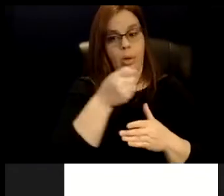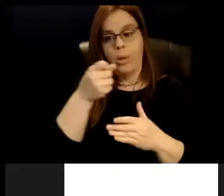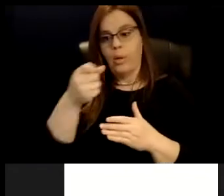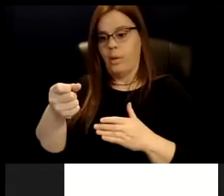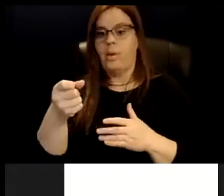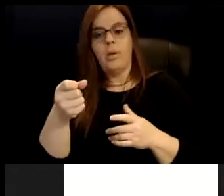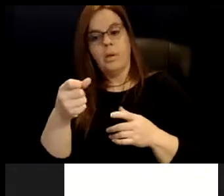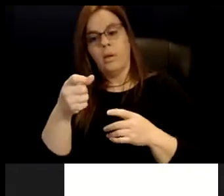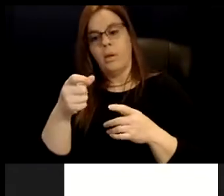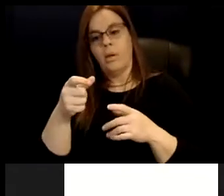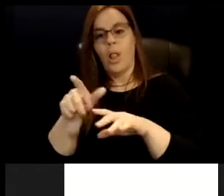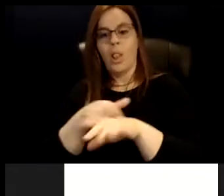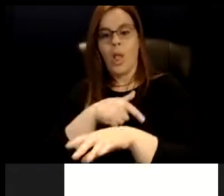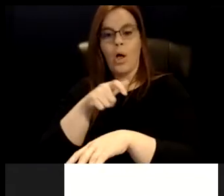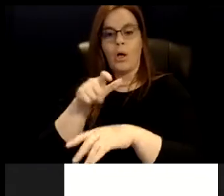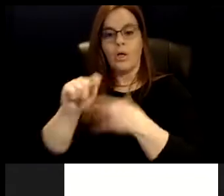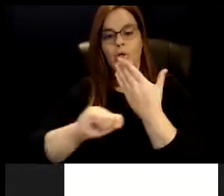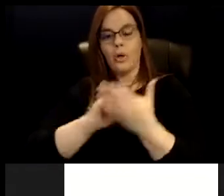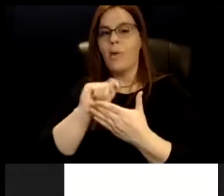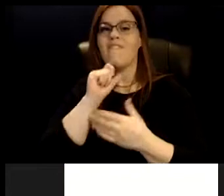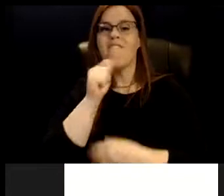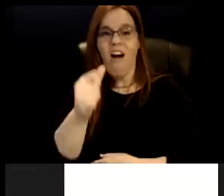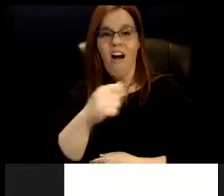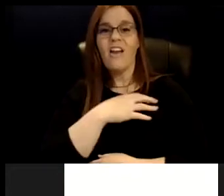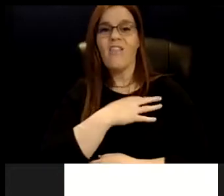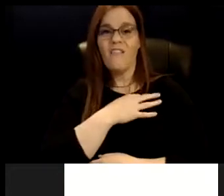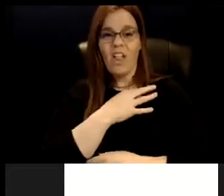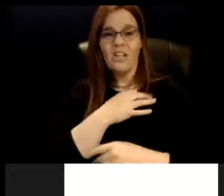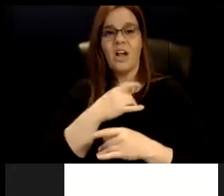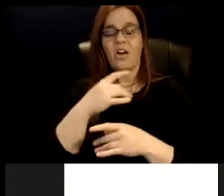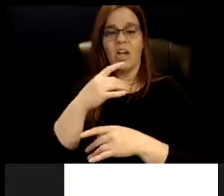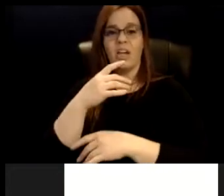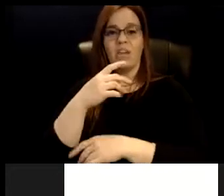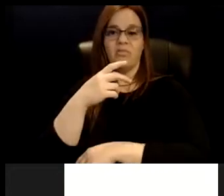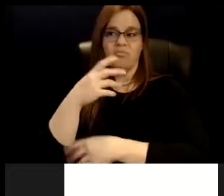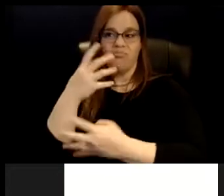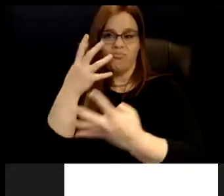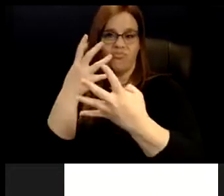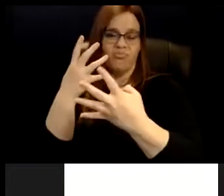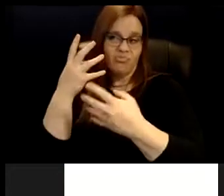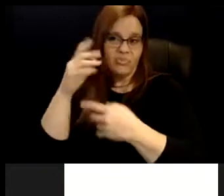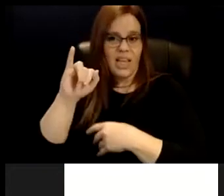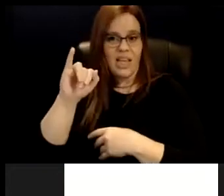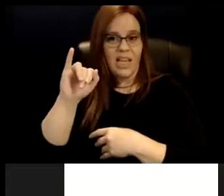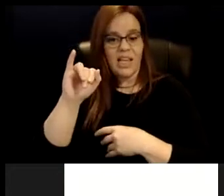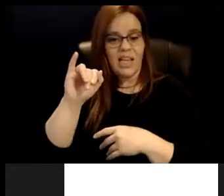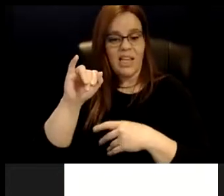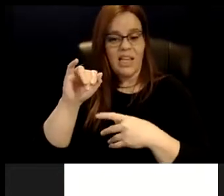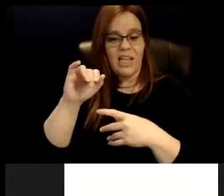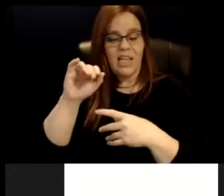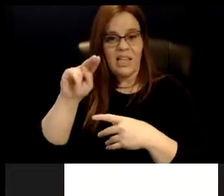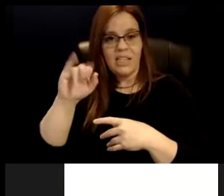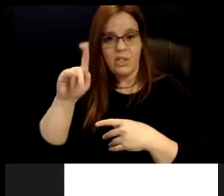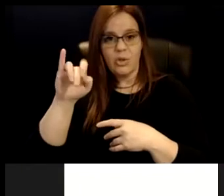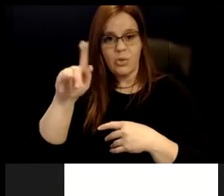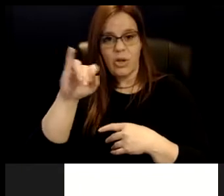involuntary institutionalization. So I started a lot of this work at the intersection of